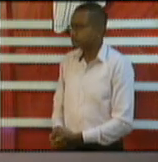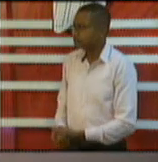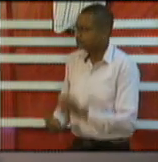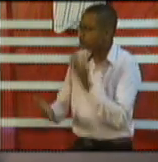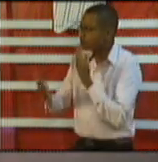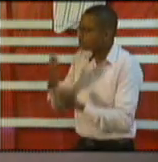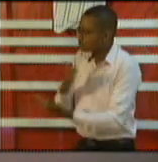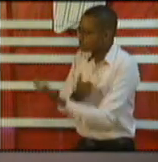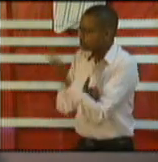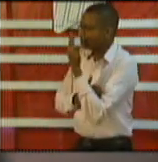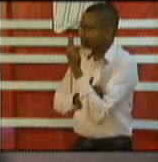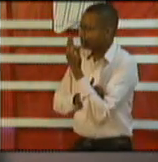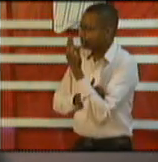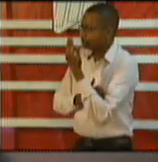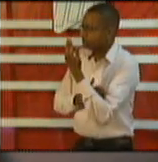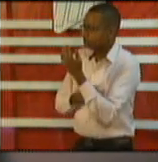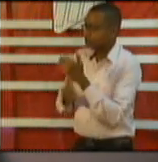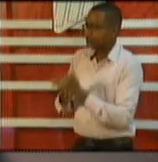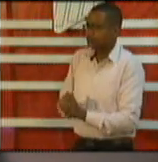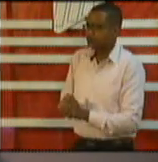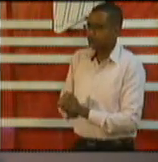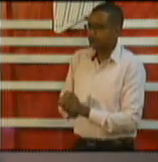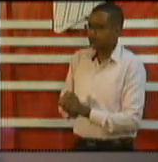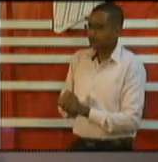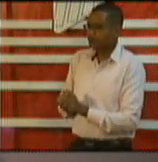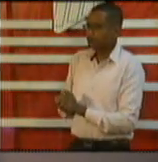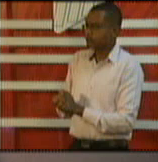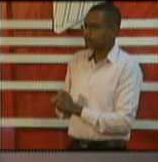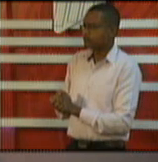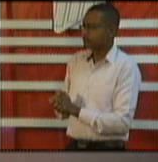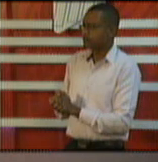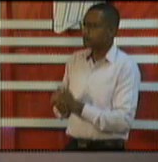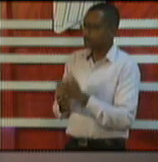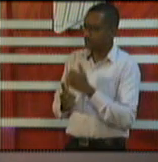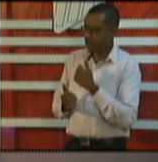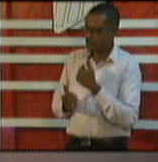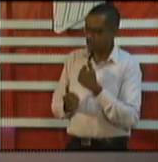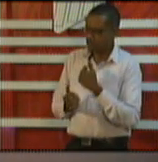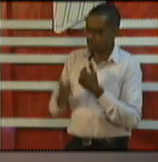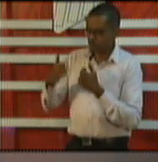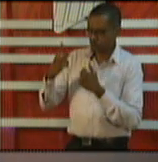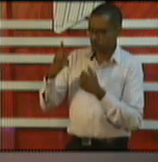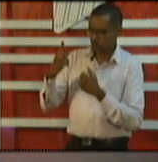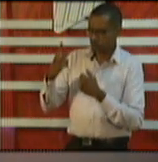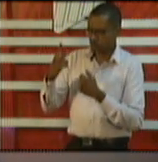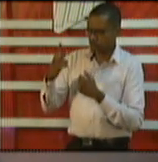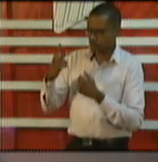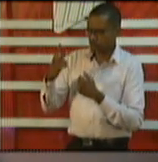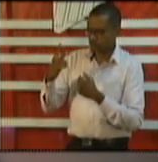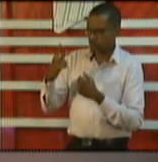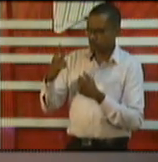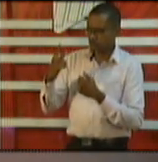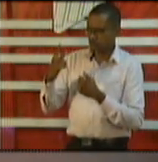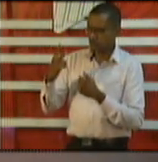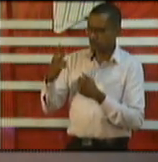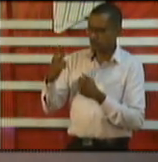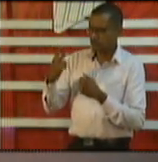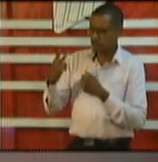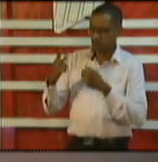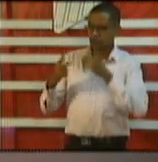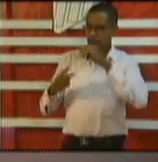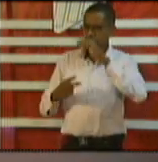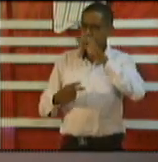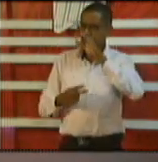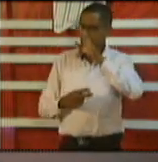I'm Alexander Bruce well from Trinidad Express sorry I was just trying to find out two quick questions while bars are a place of congregation